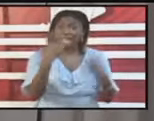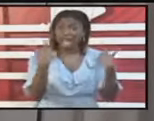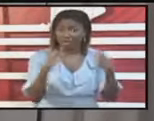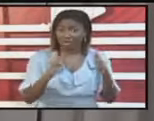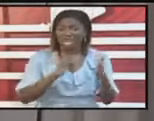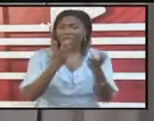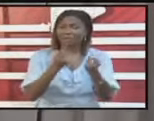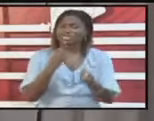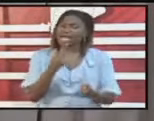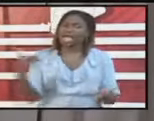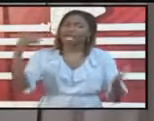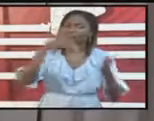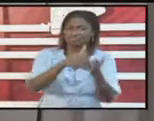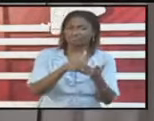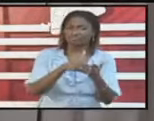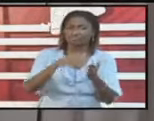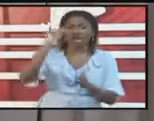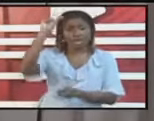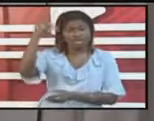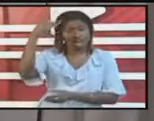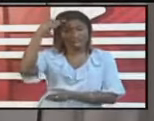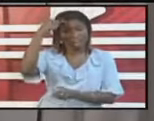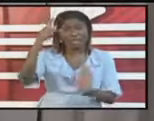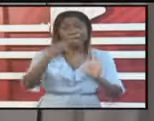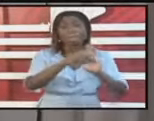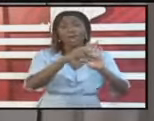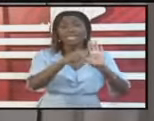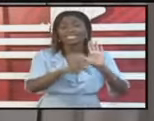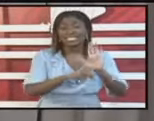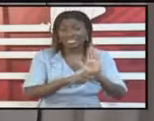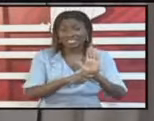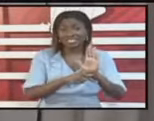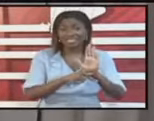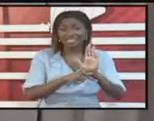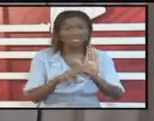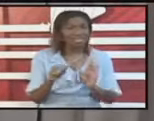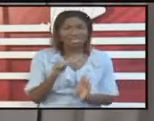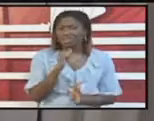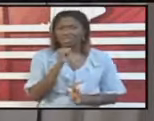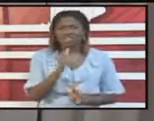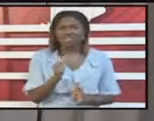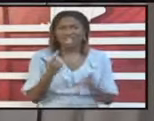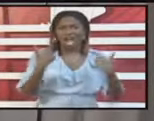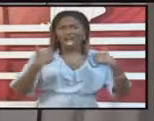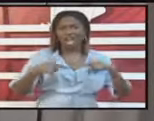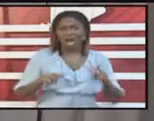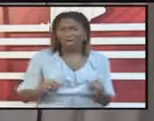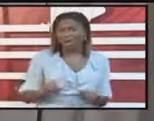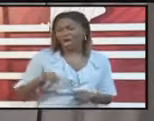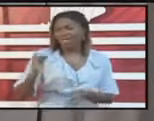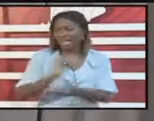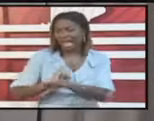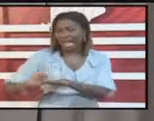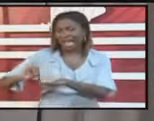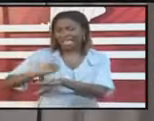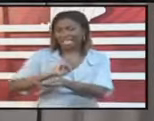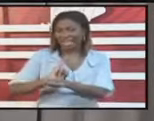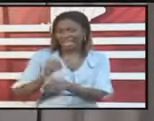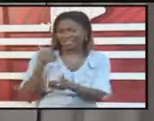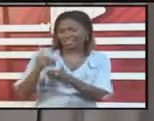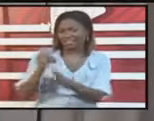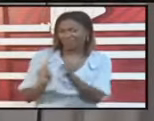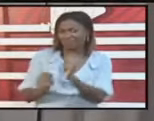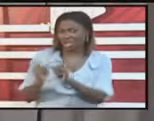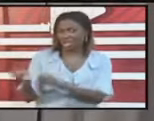important to repeat. The government's policy is not to permit neighbouring islands, neighbouring countries to be used as